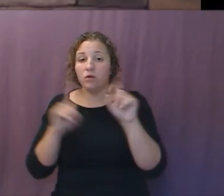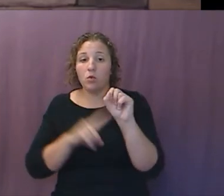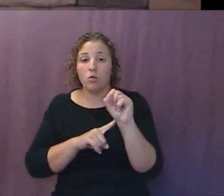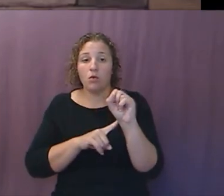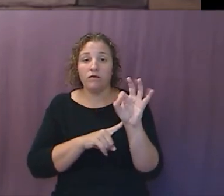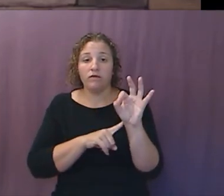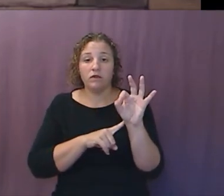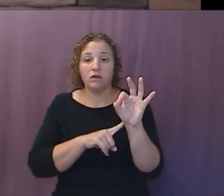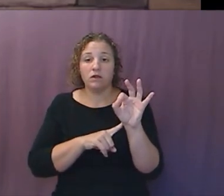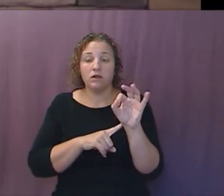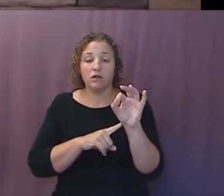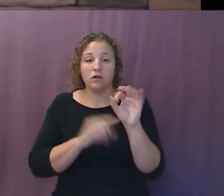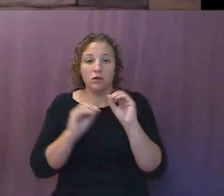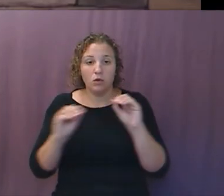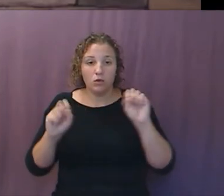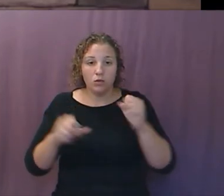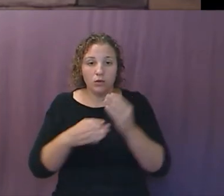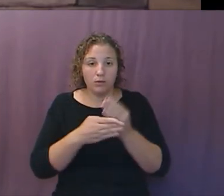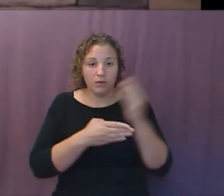no one could buy or sell.